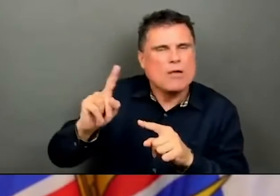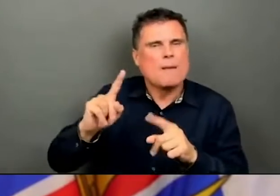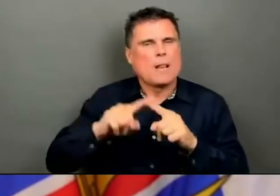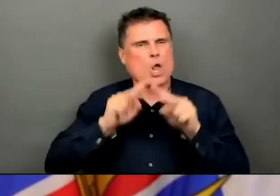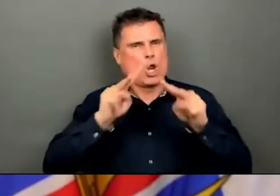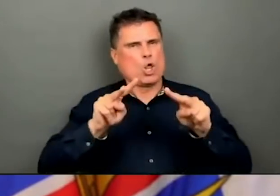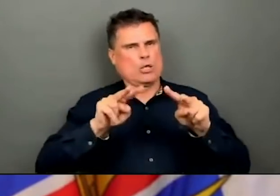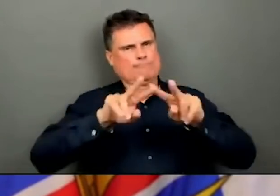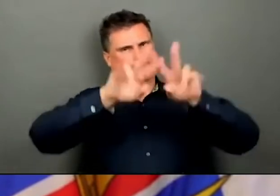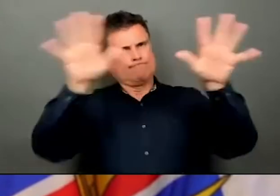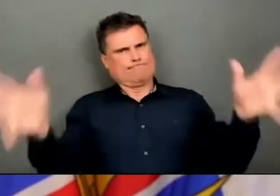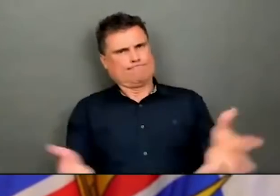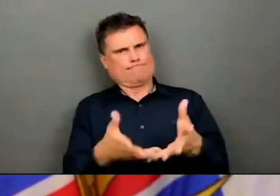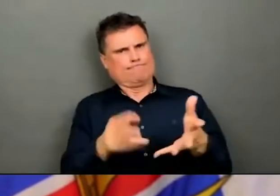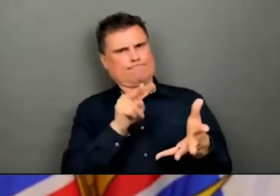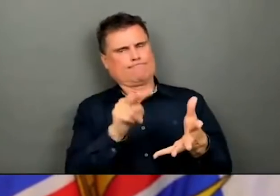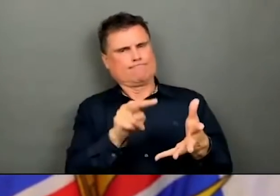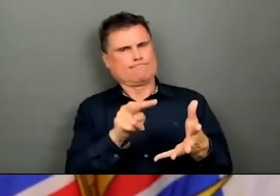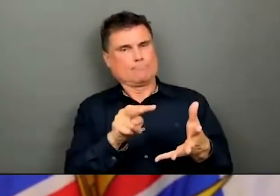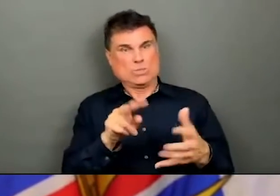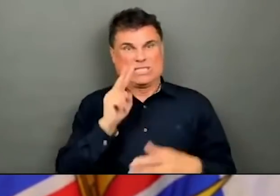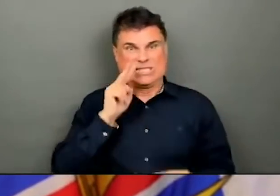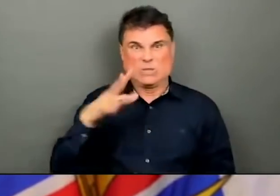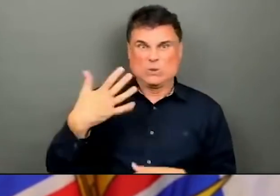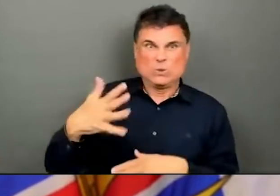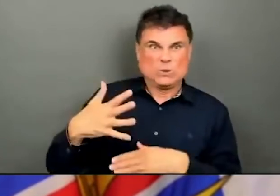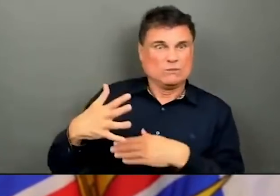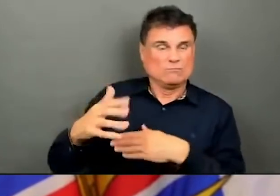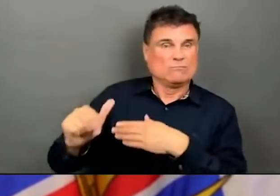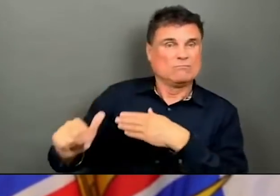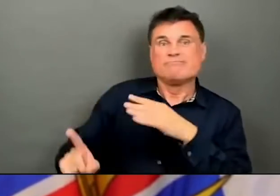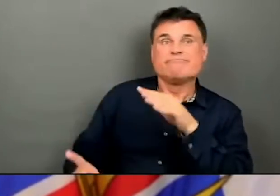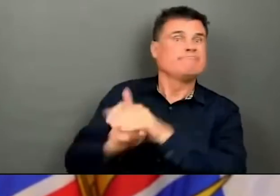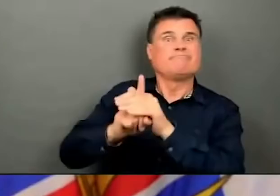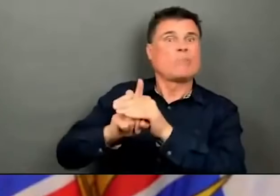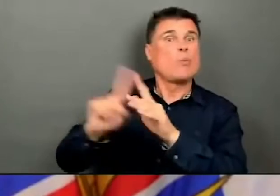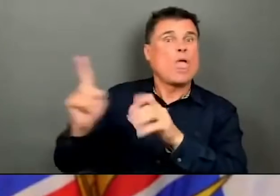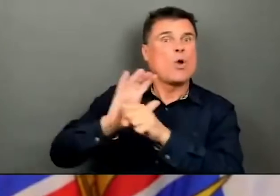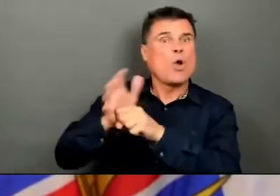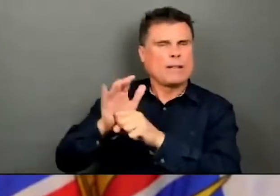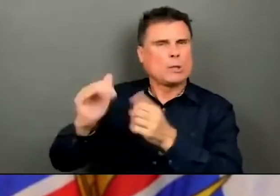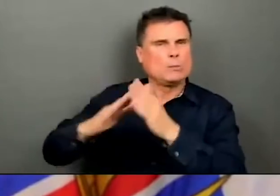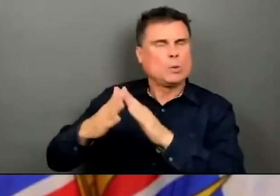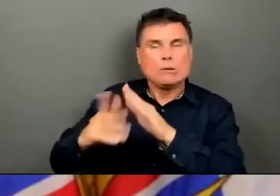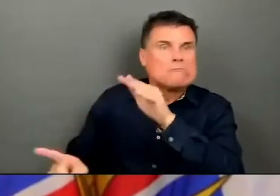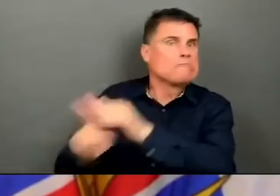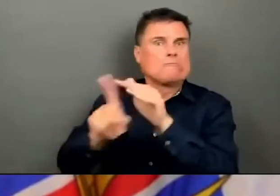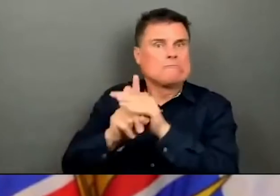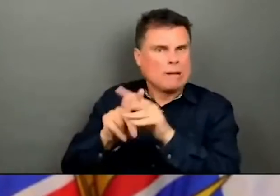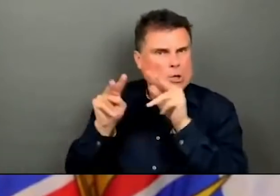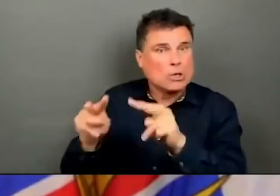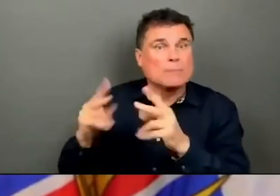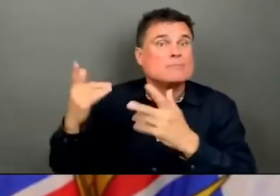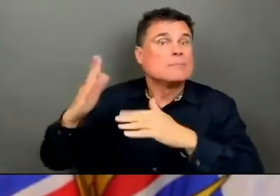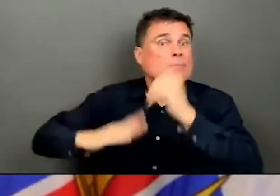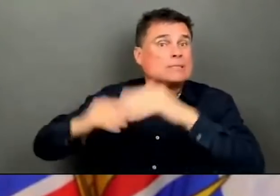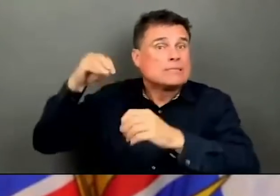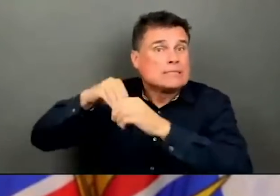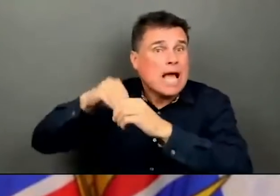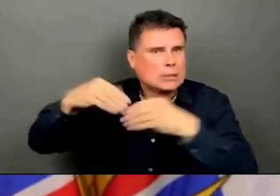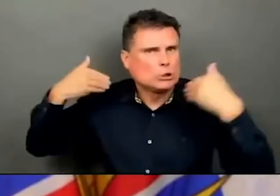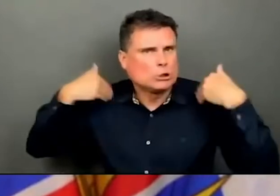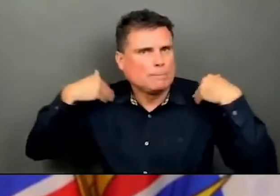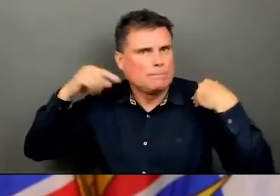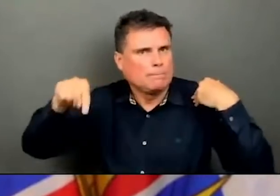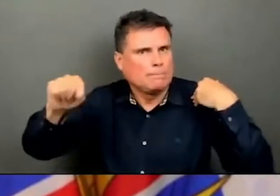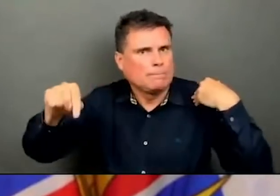lot of transmission in the community, those environments where you were closer together, where people were working hard, where there was a lot of